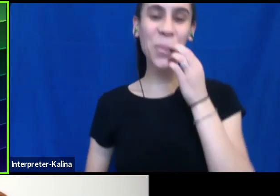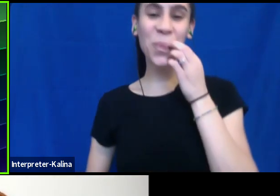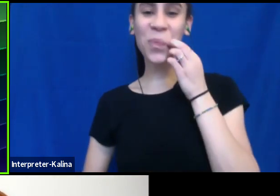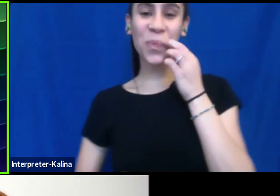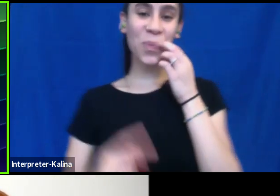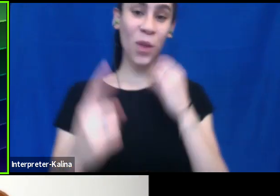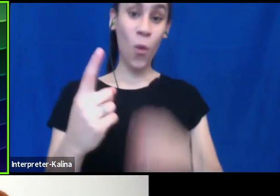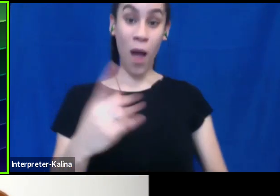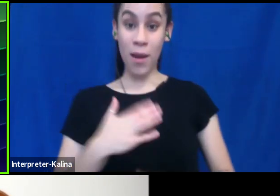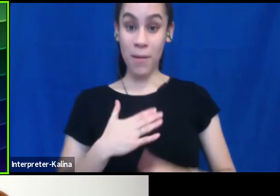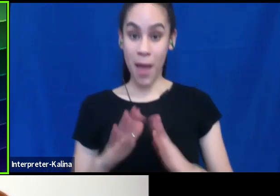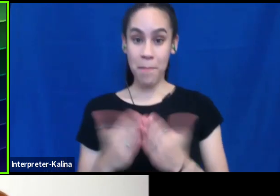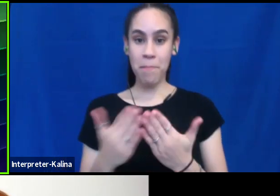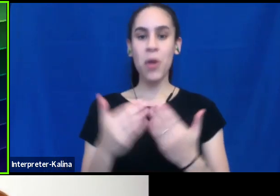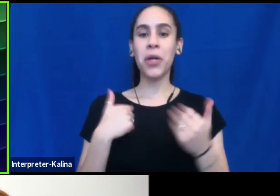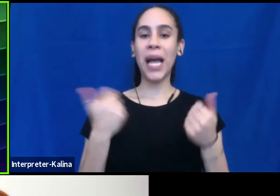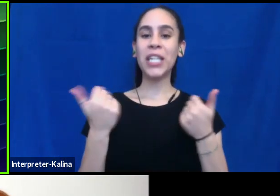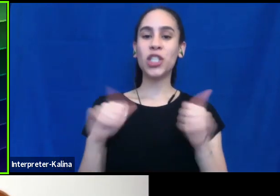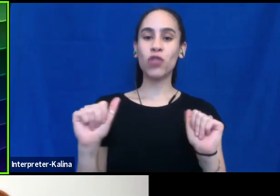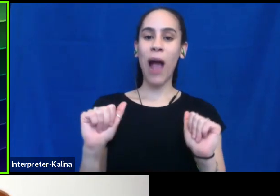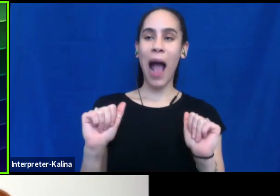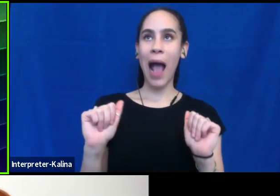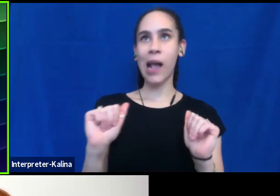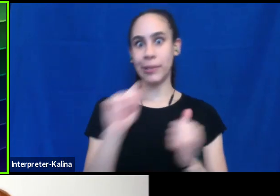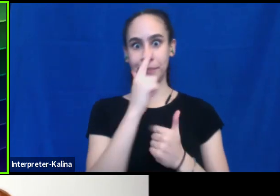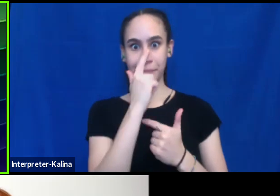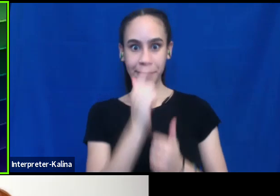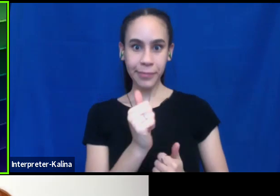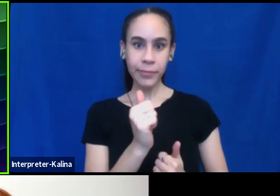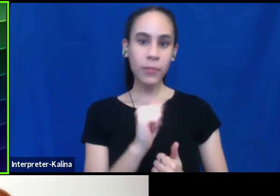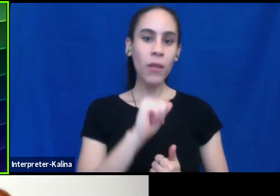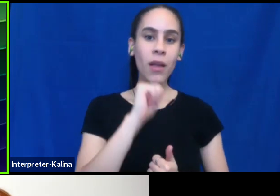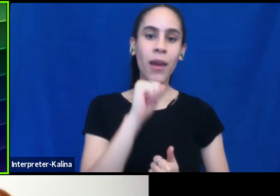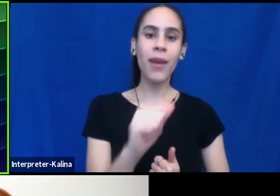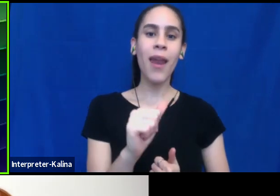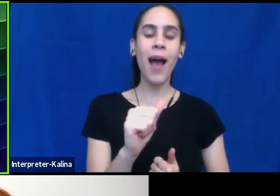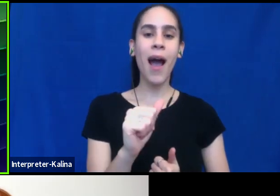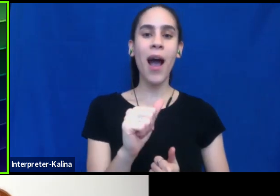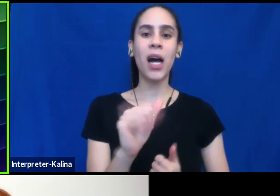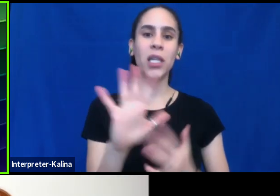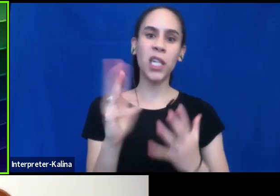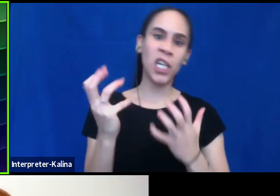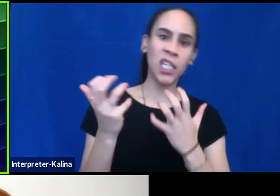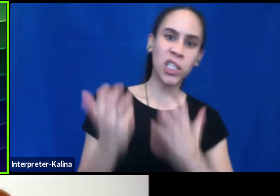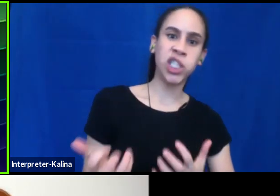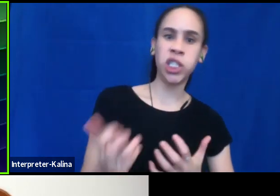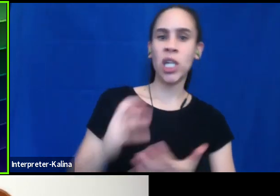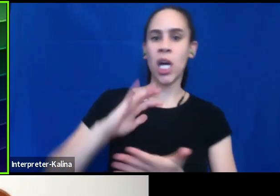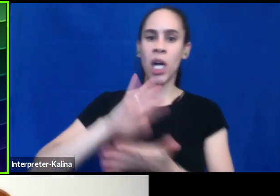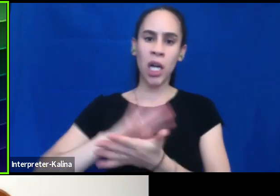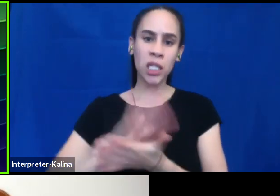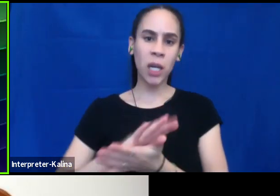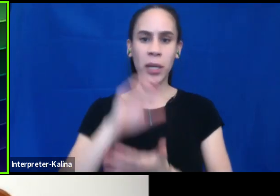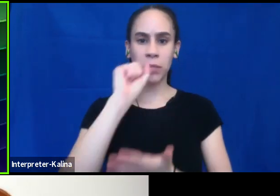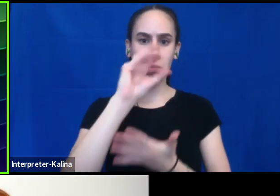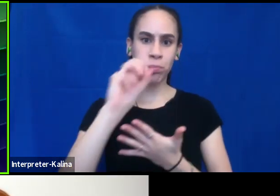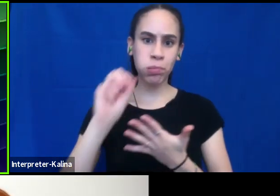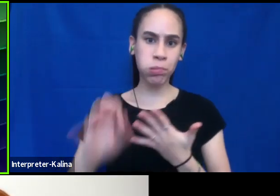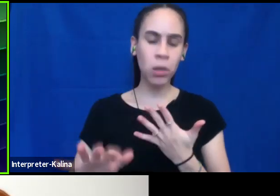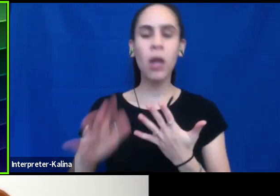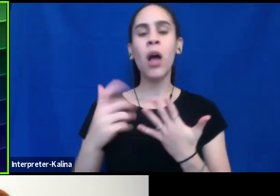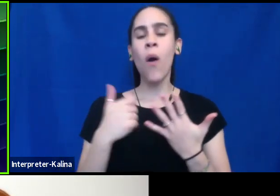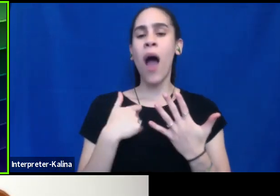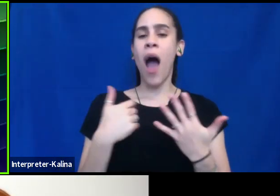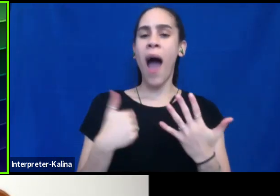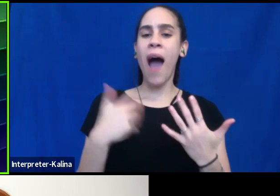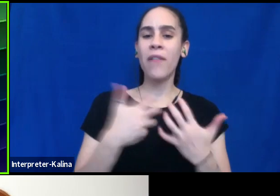my book to try and keep it, um, interesting and not super, not super heavy and academic is I, I threw in a lot of pop quizzes. Um,